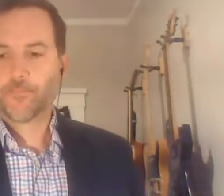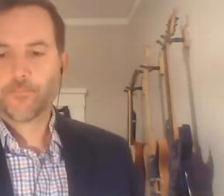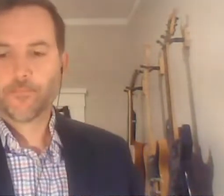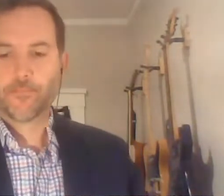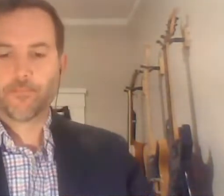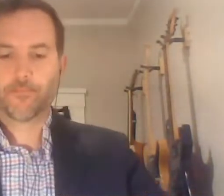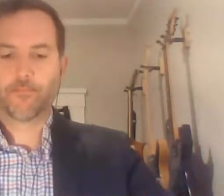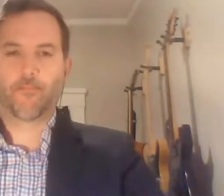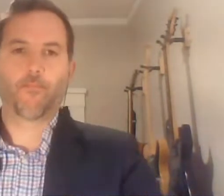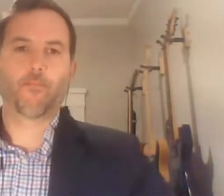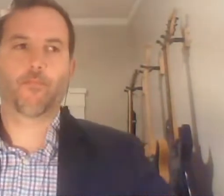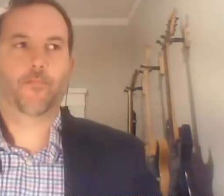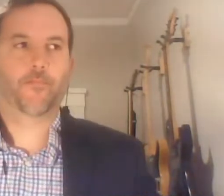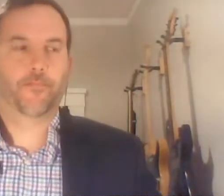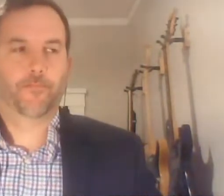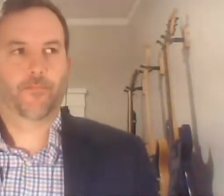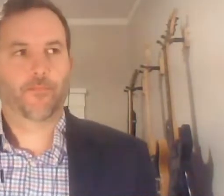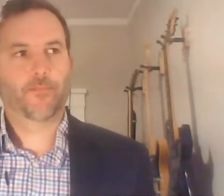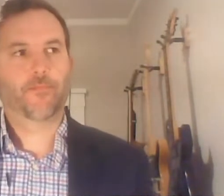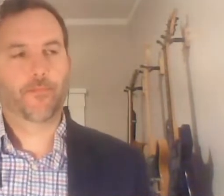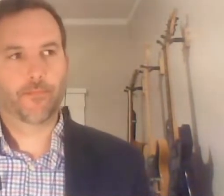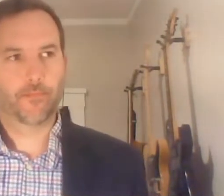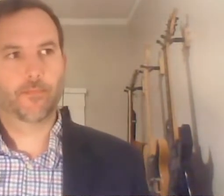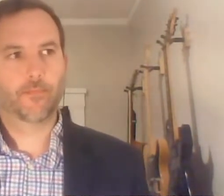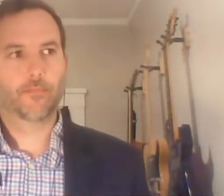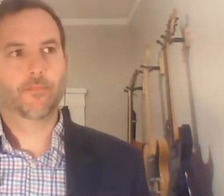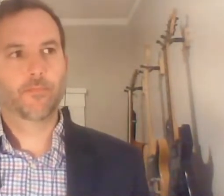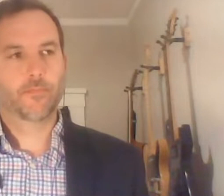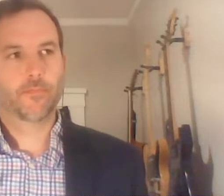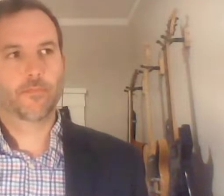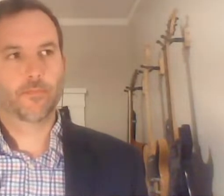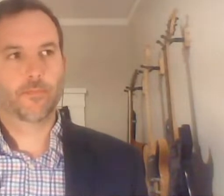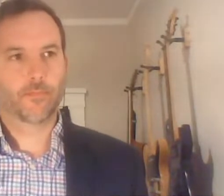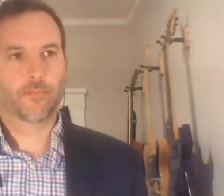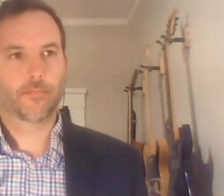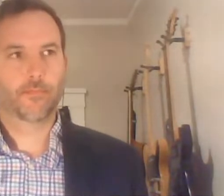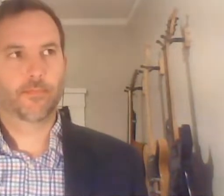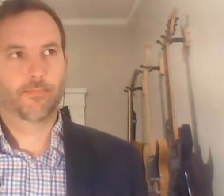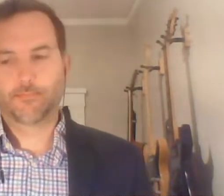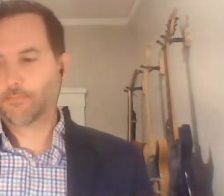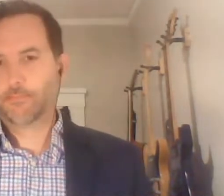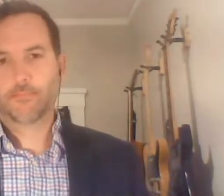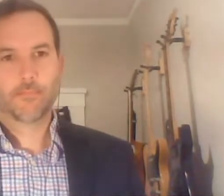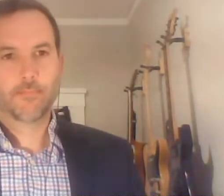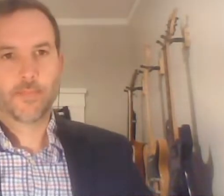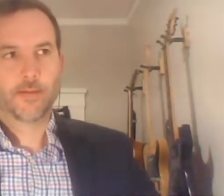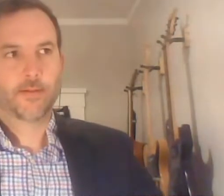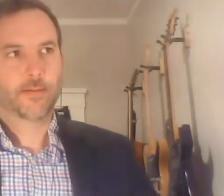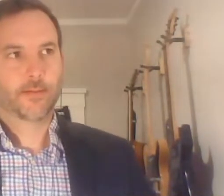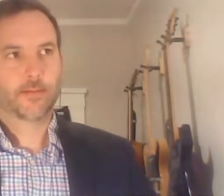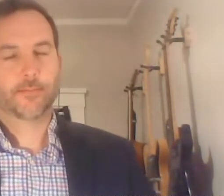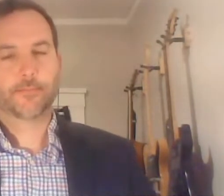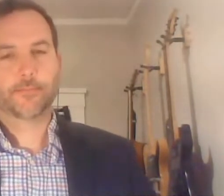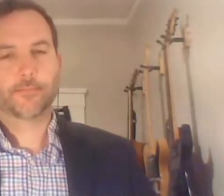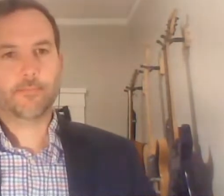an Assistant Attorney General for the District of Columbia, and a Presidential Management Fellow. We're going to be having a presentation